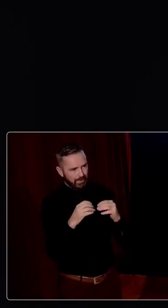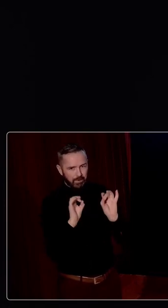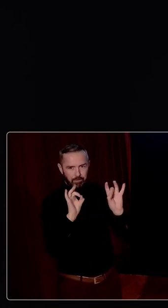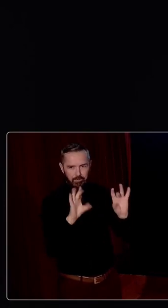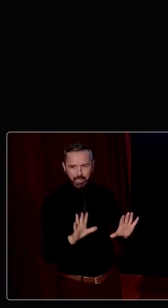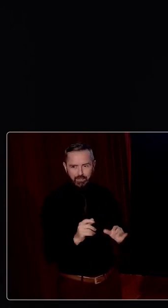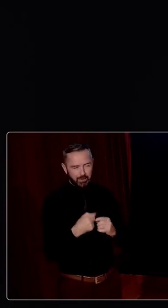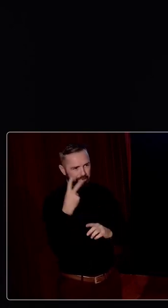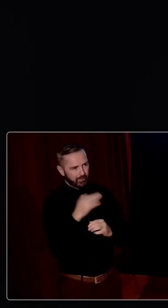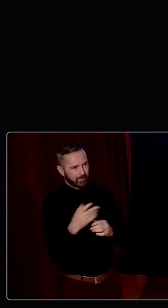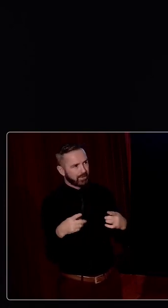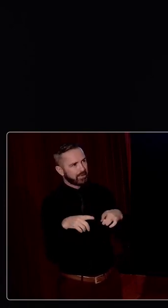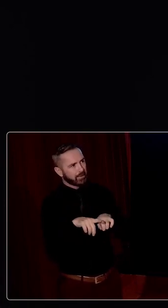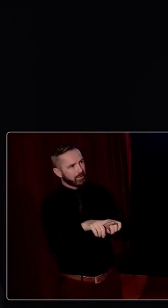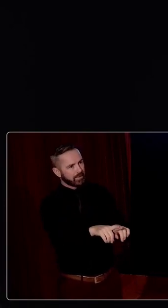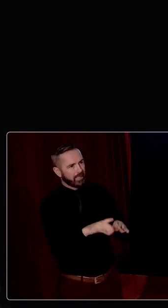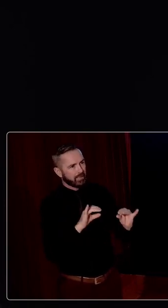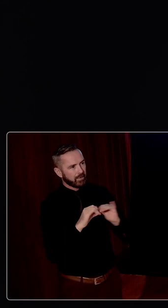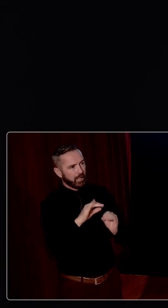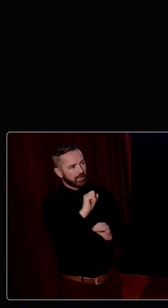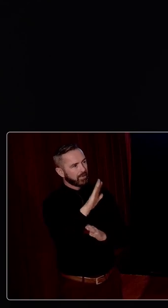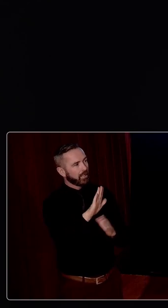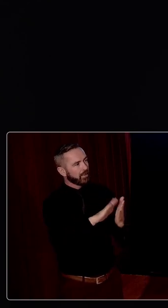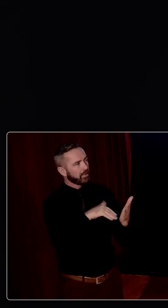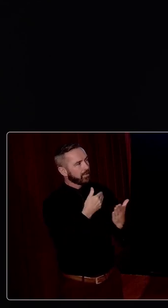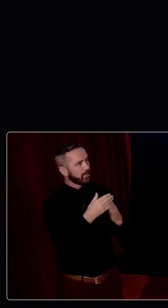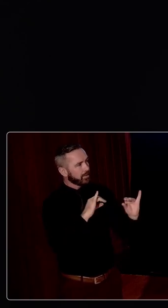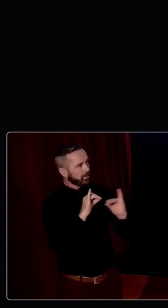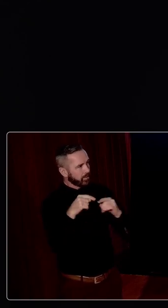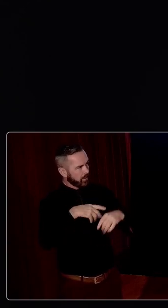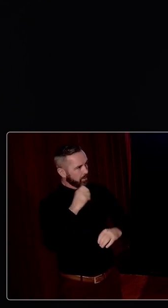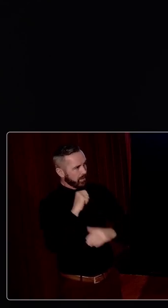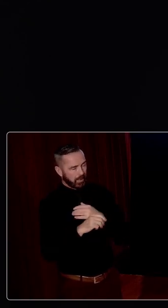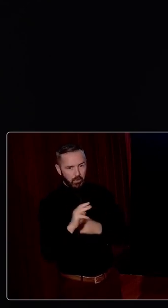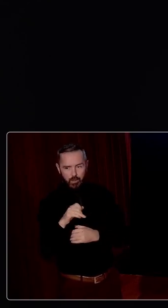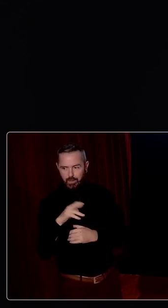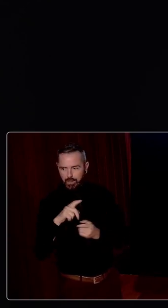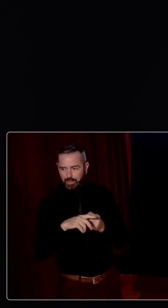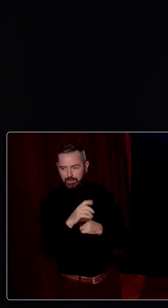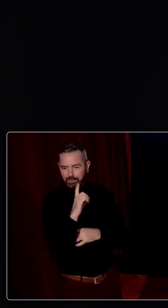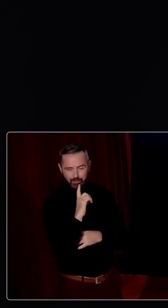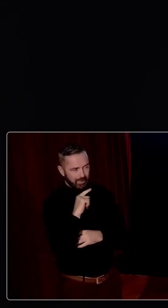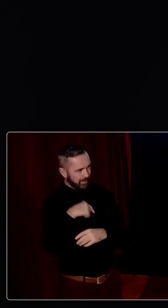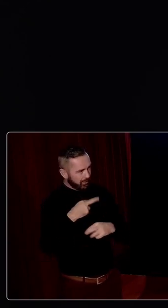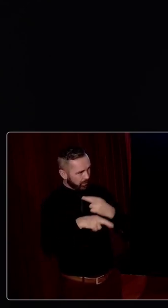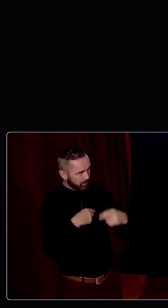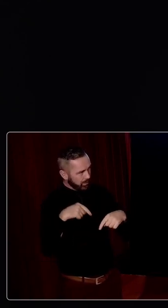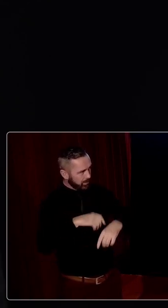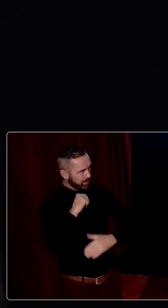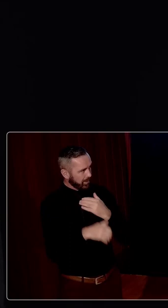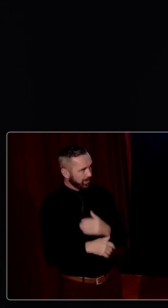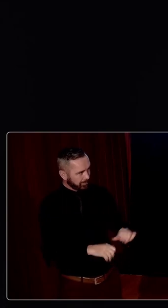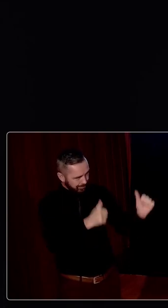the magic from the simultaneous Irish sign language interpreters today, Pauline McMahon and Darren Daly here in the room.